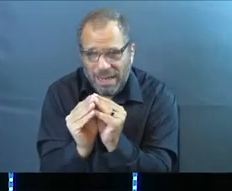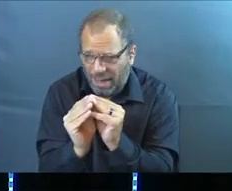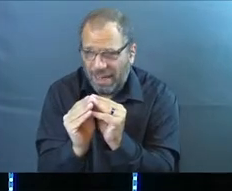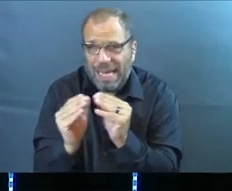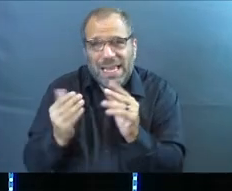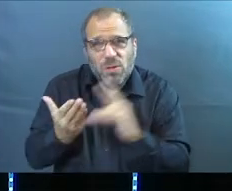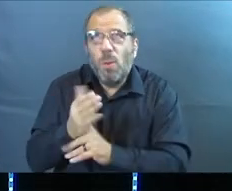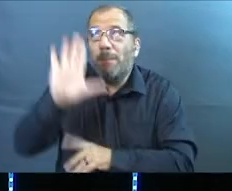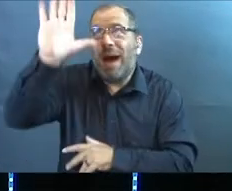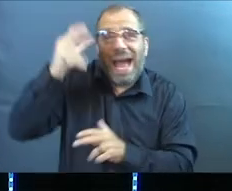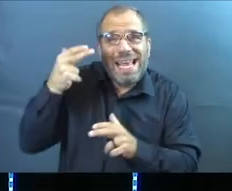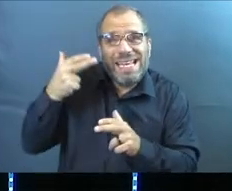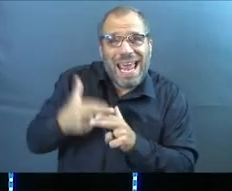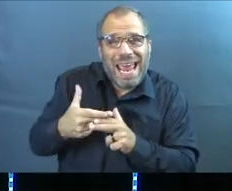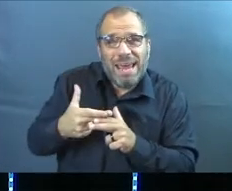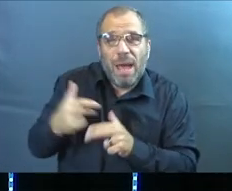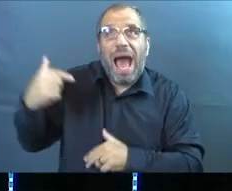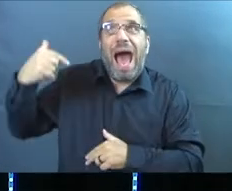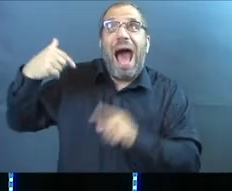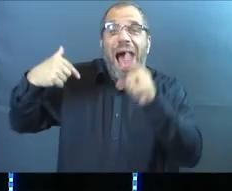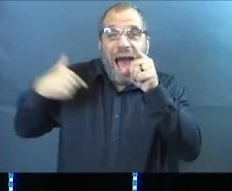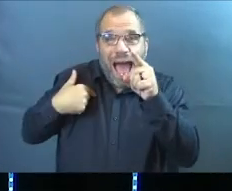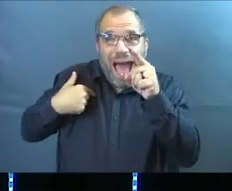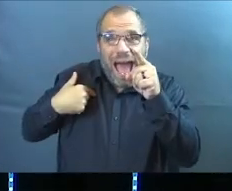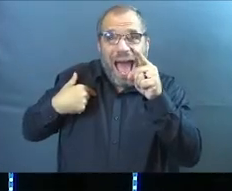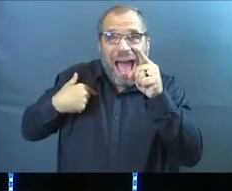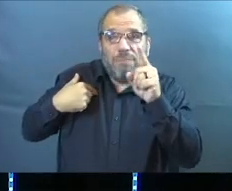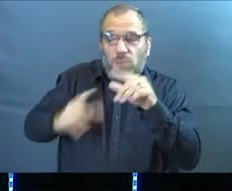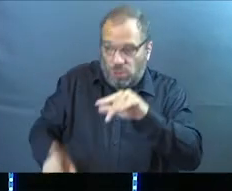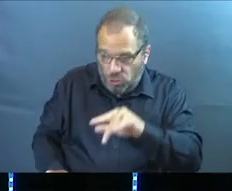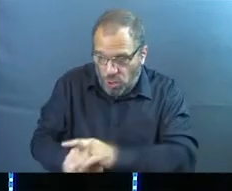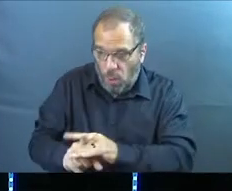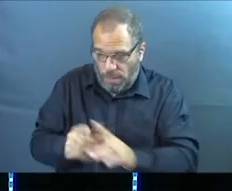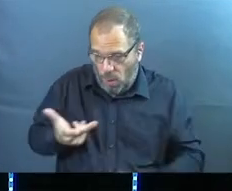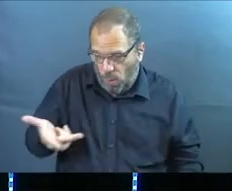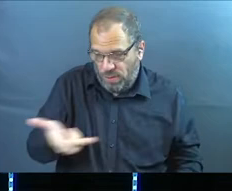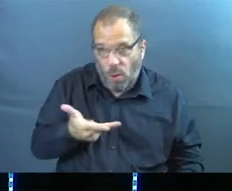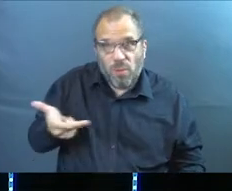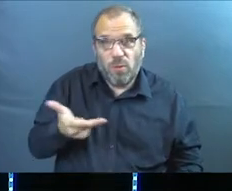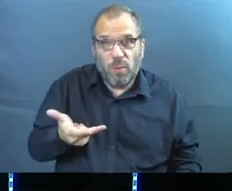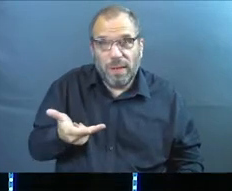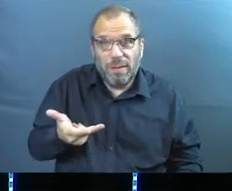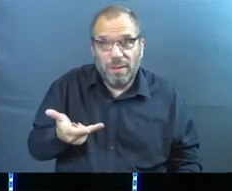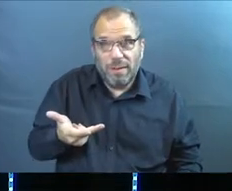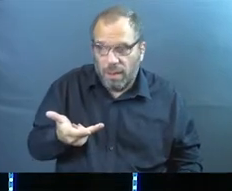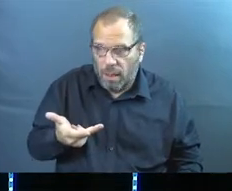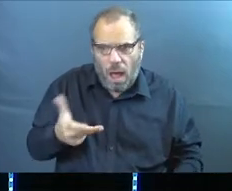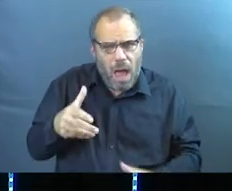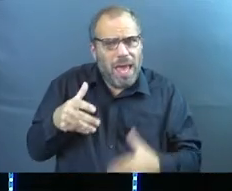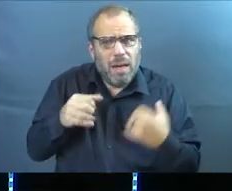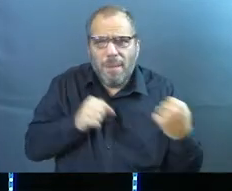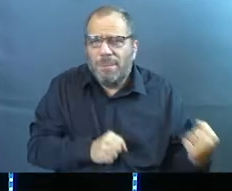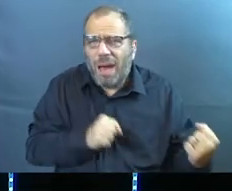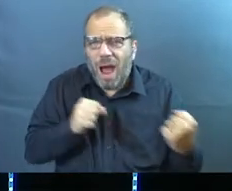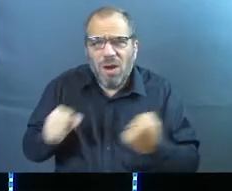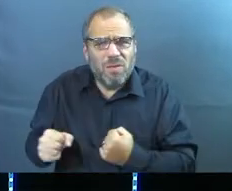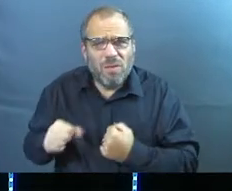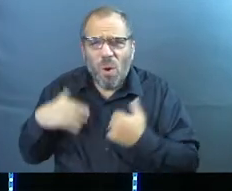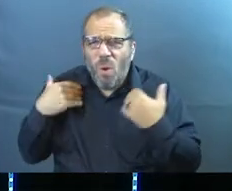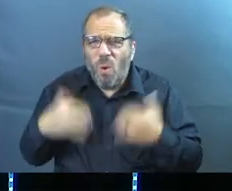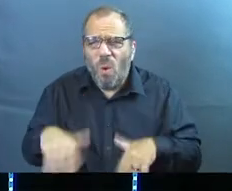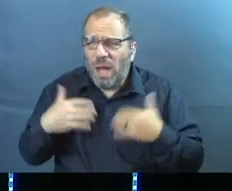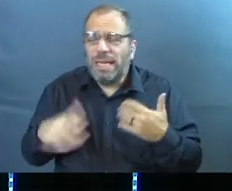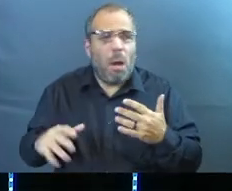together in my name. He says, I'm going to come there and I'm going to be in your midst in a powerful way. And